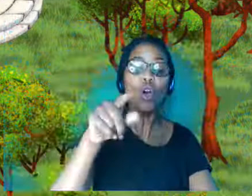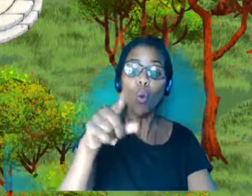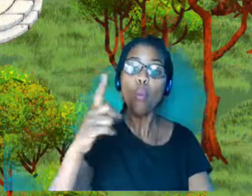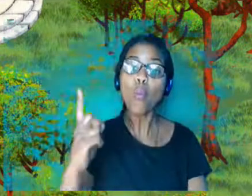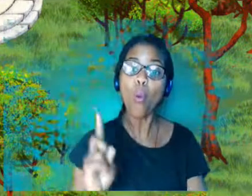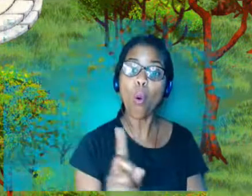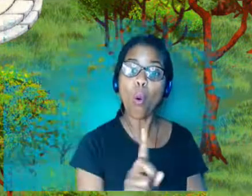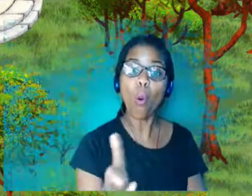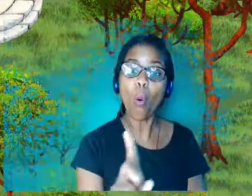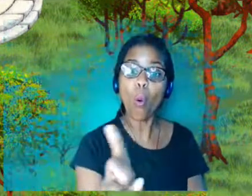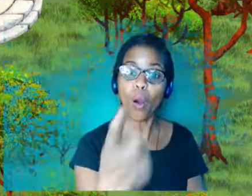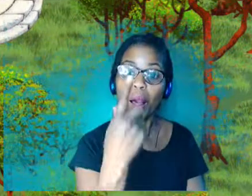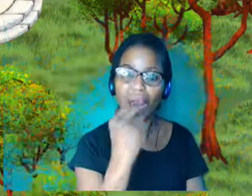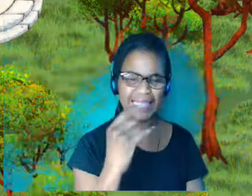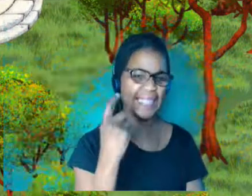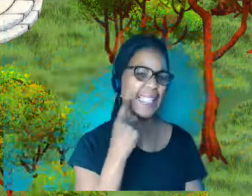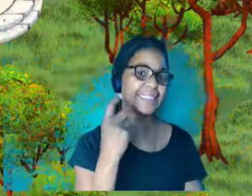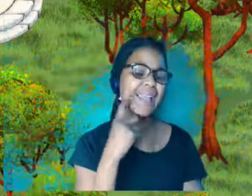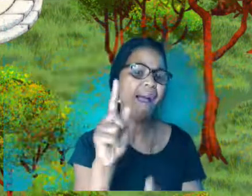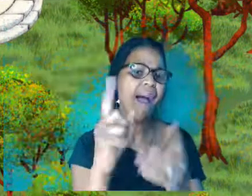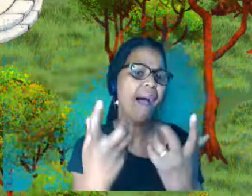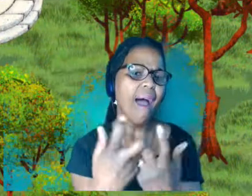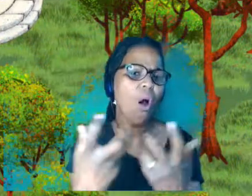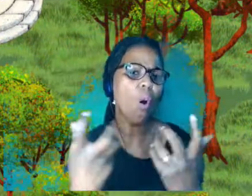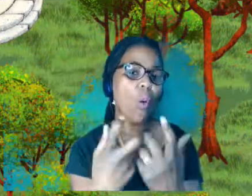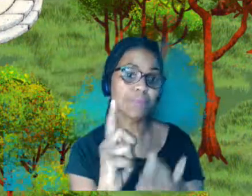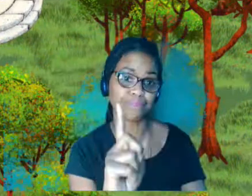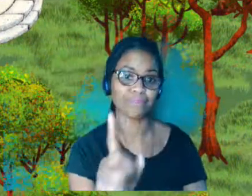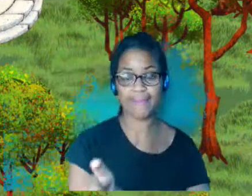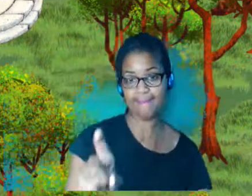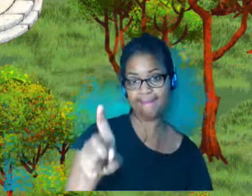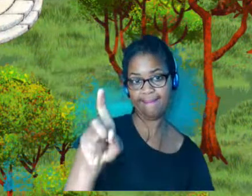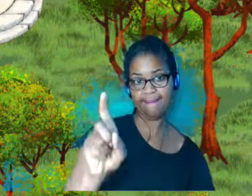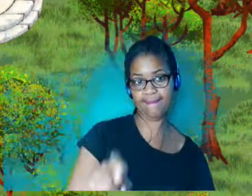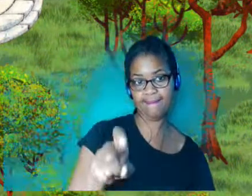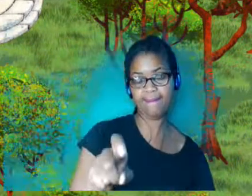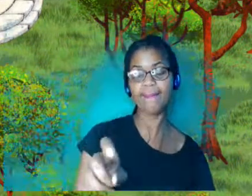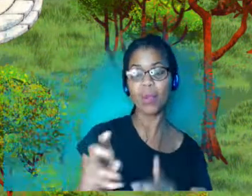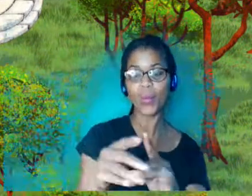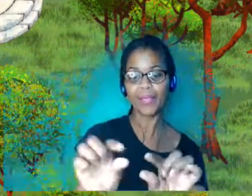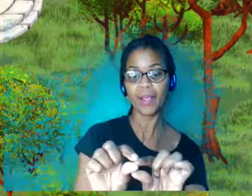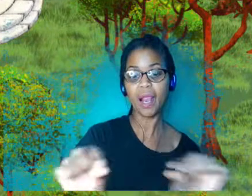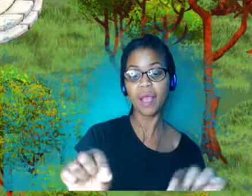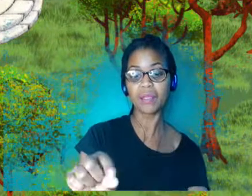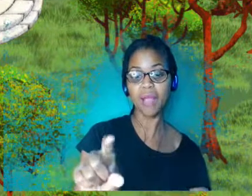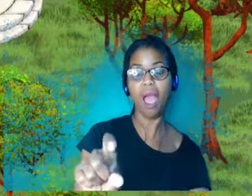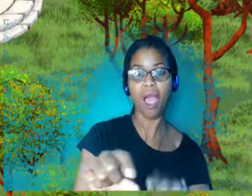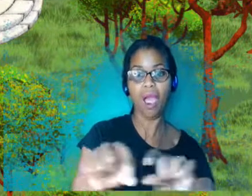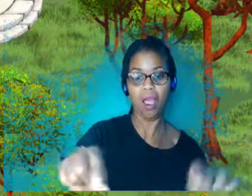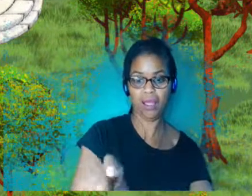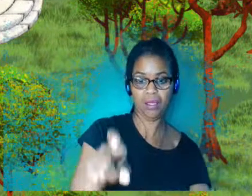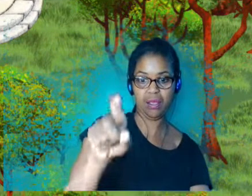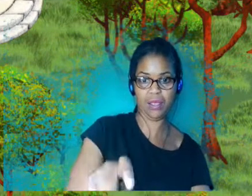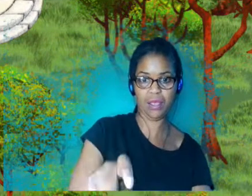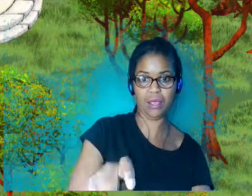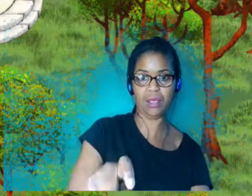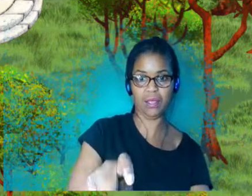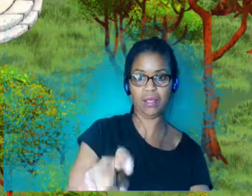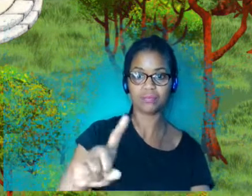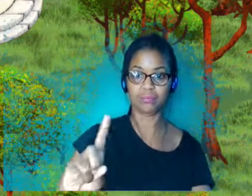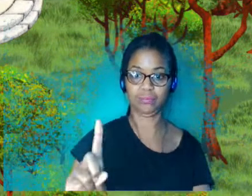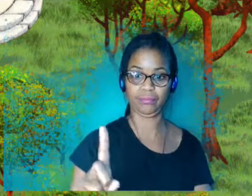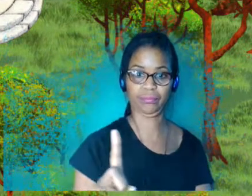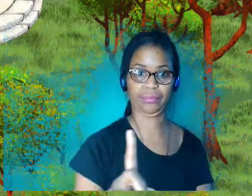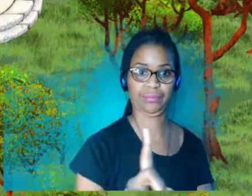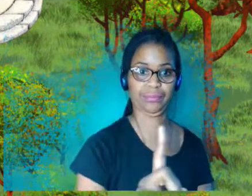by clicking with your cursor in the direction you want to walk, or you can use